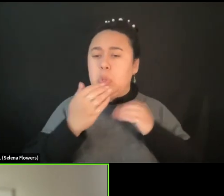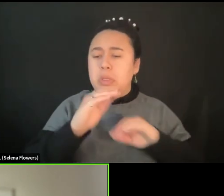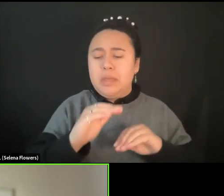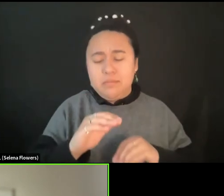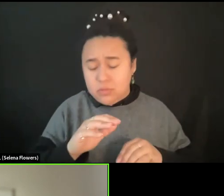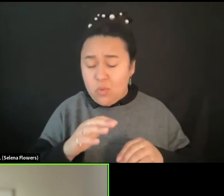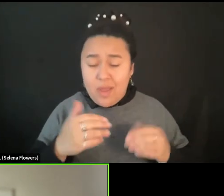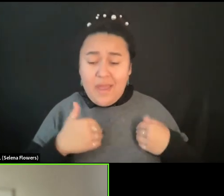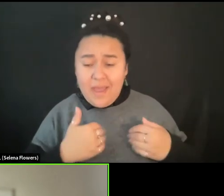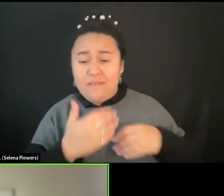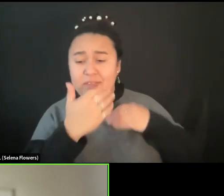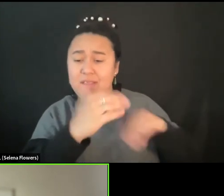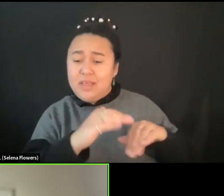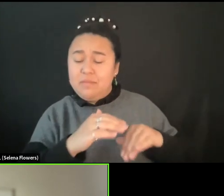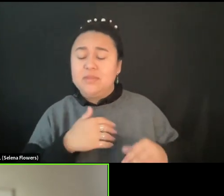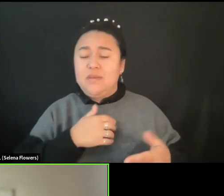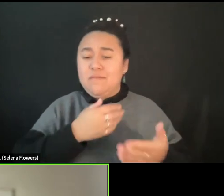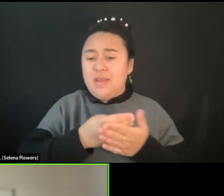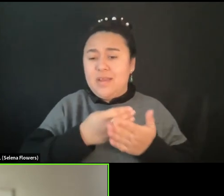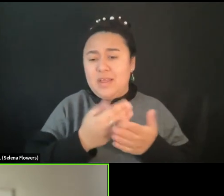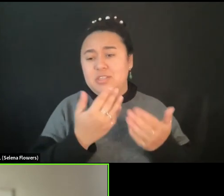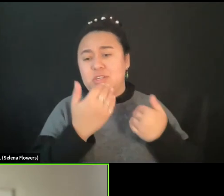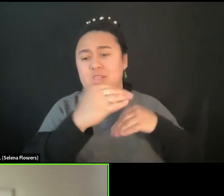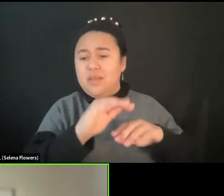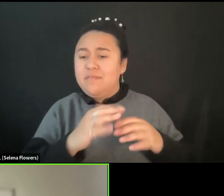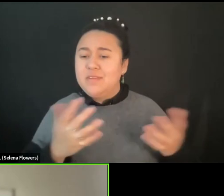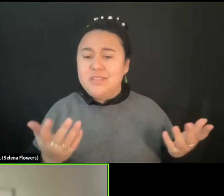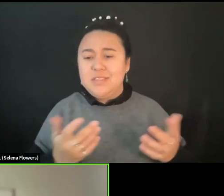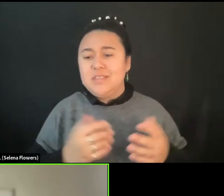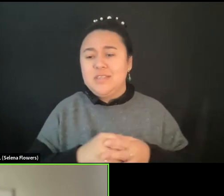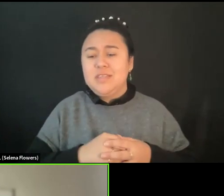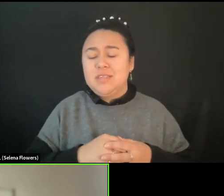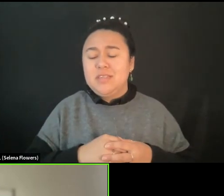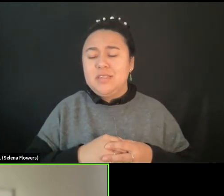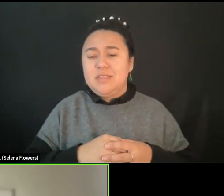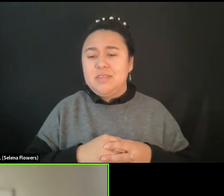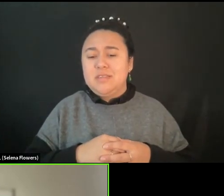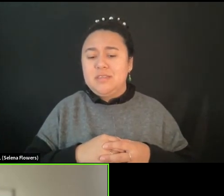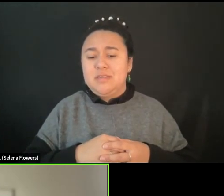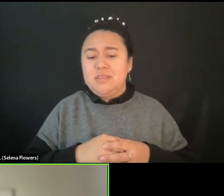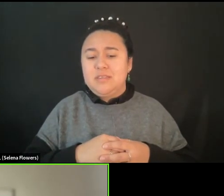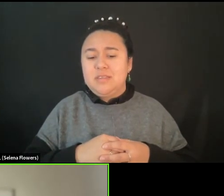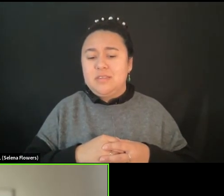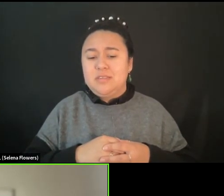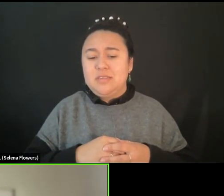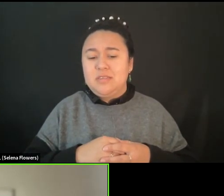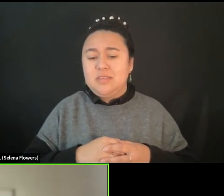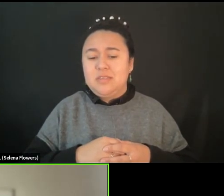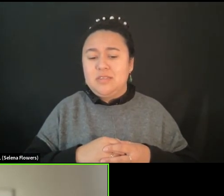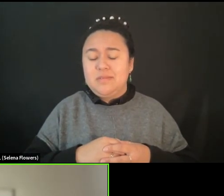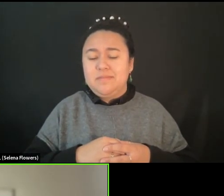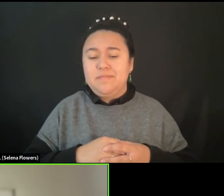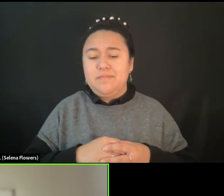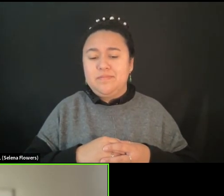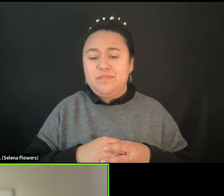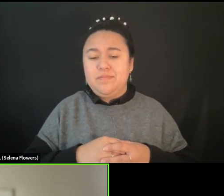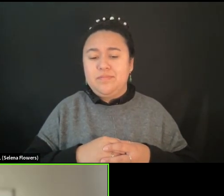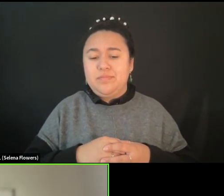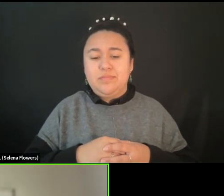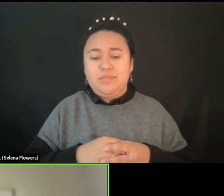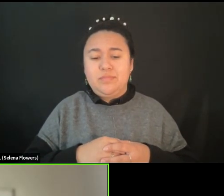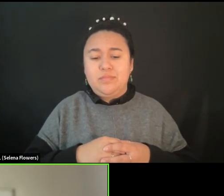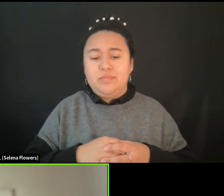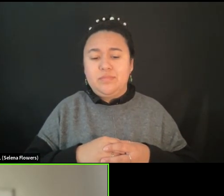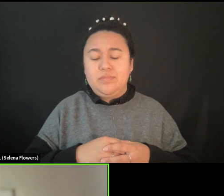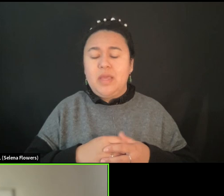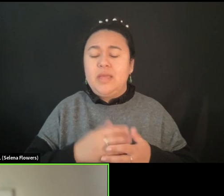financial power. It's about people. I think it's a very good moment to get back to this